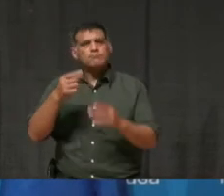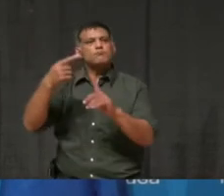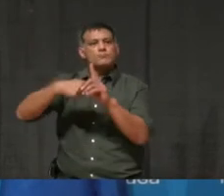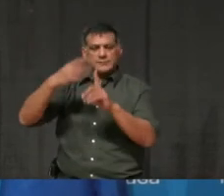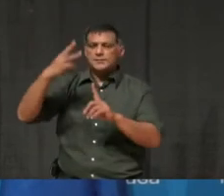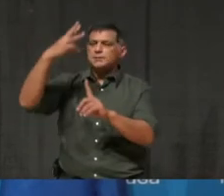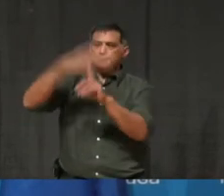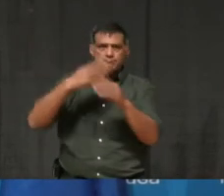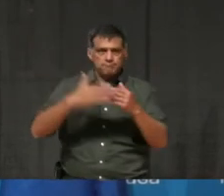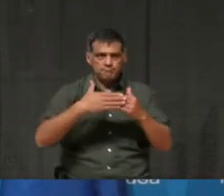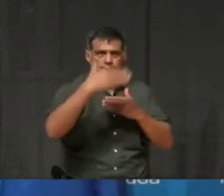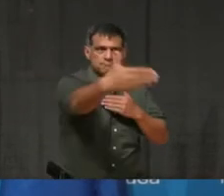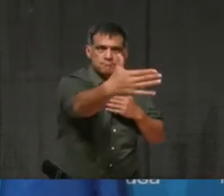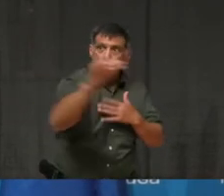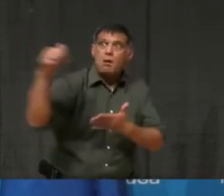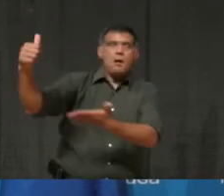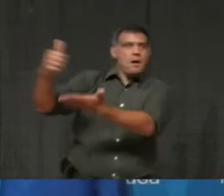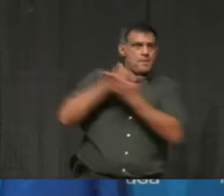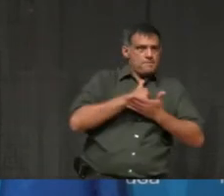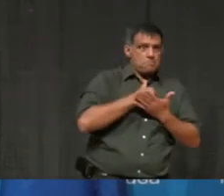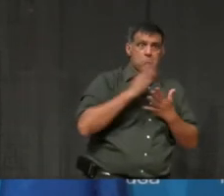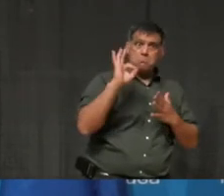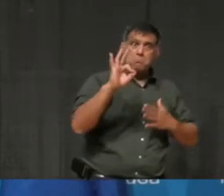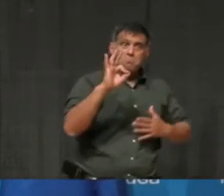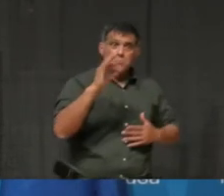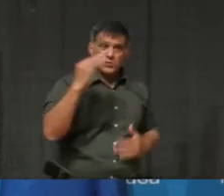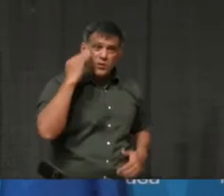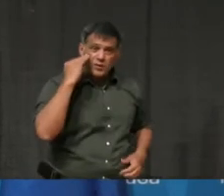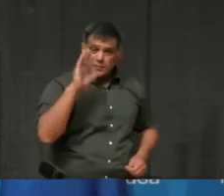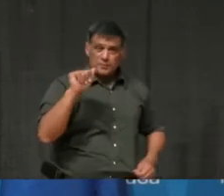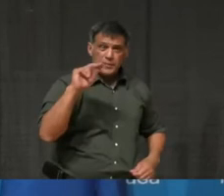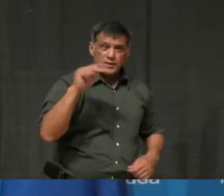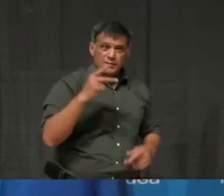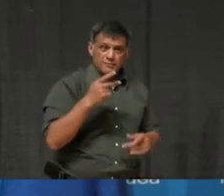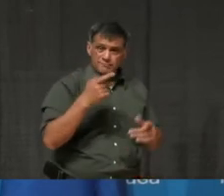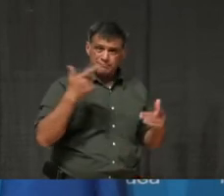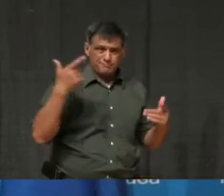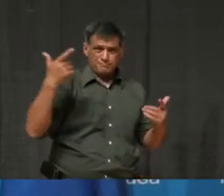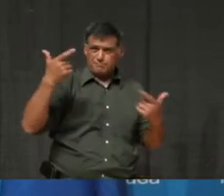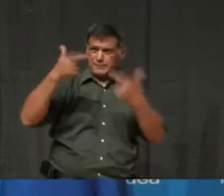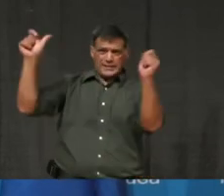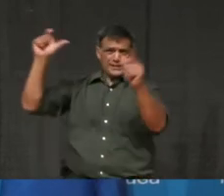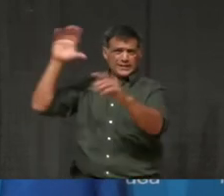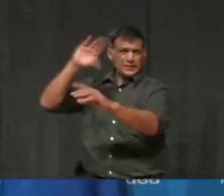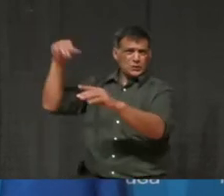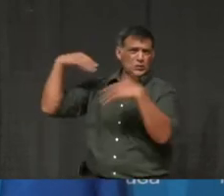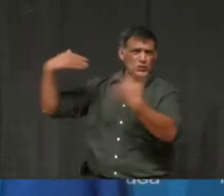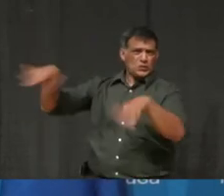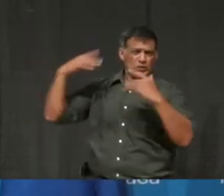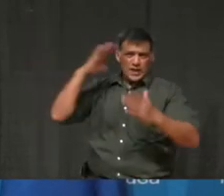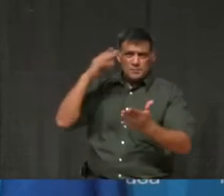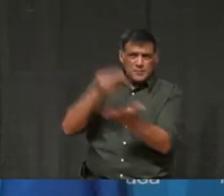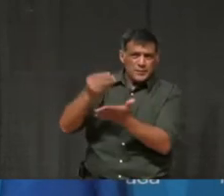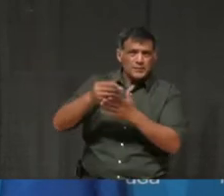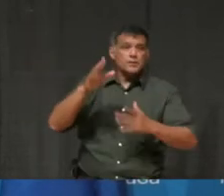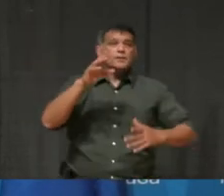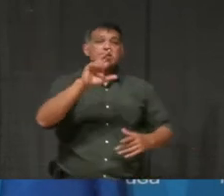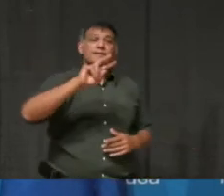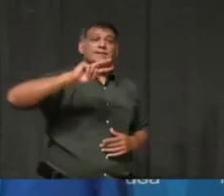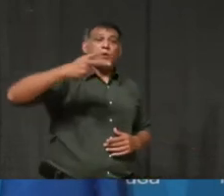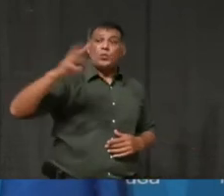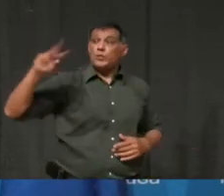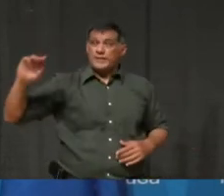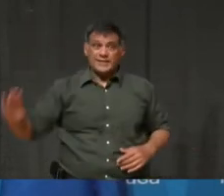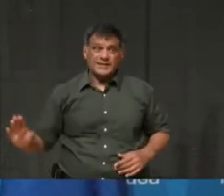And that was really helpful because obviously, uh, your bank loan is your biggest expense, both commercially and personally. So during the second wave, we just